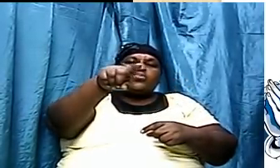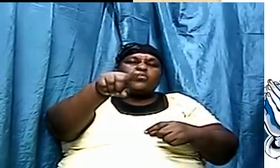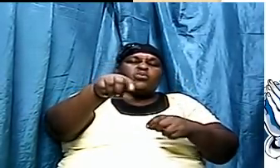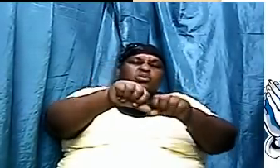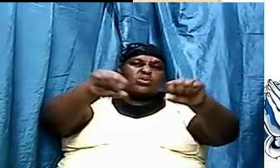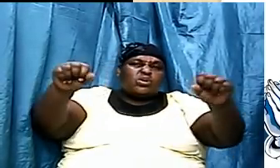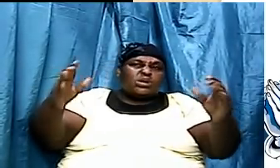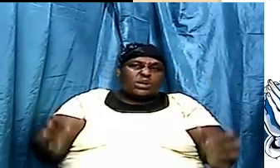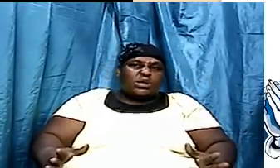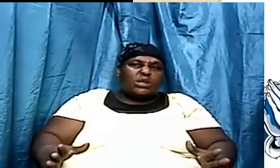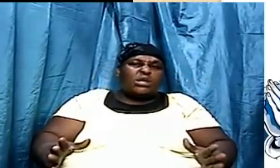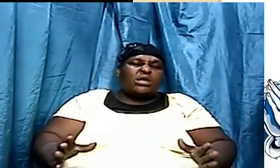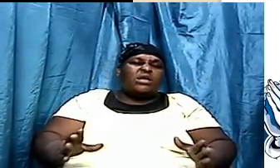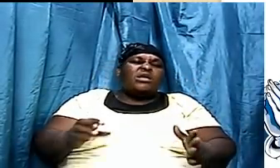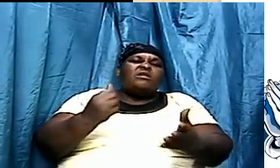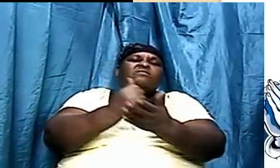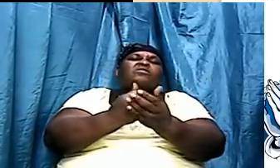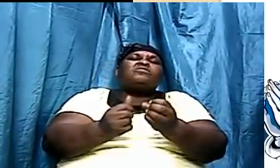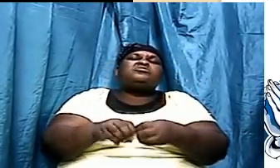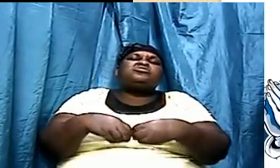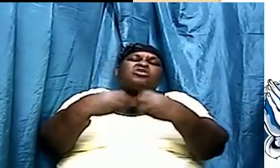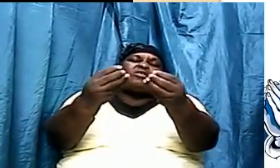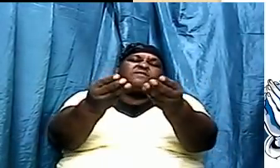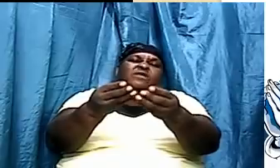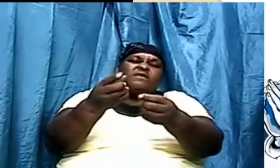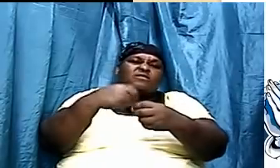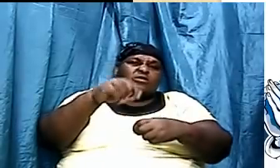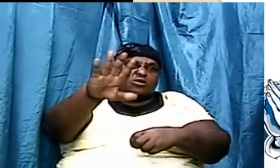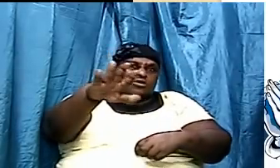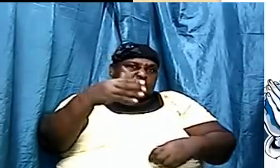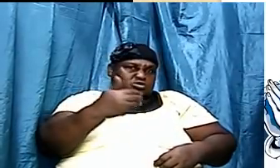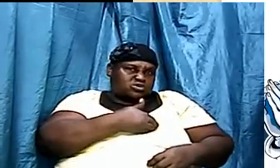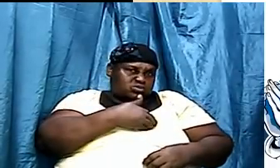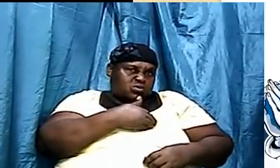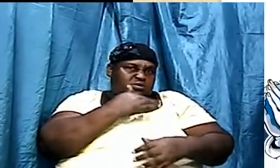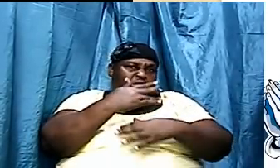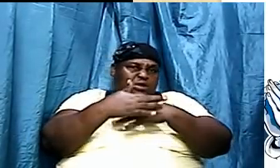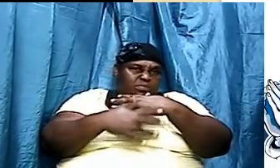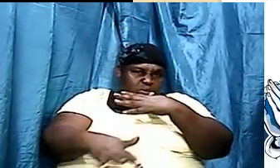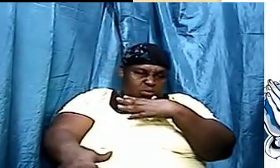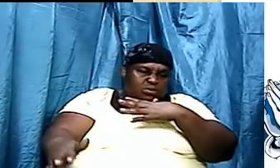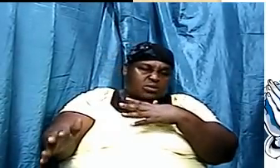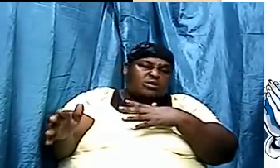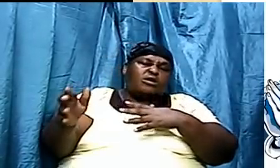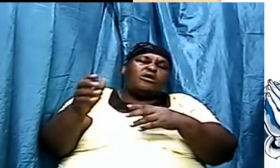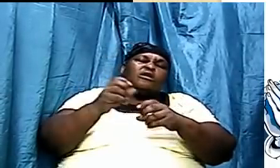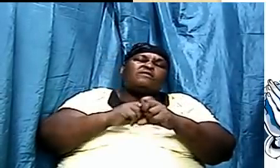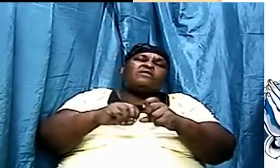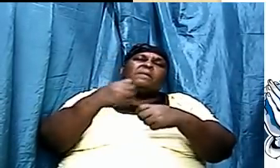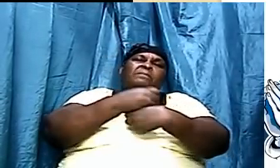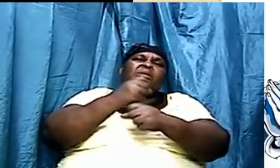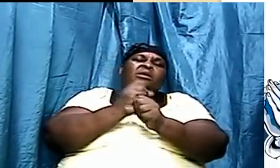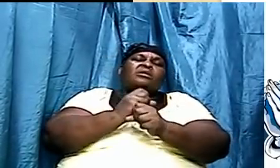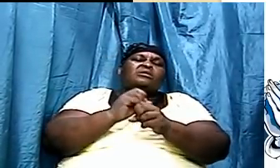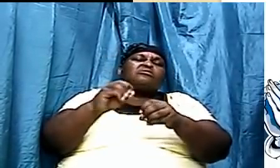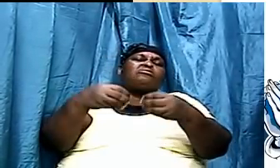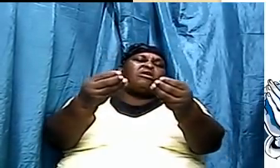altar to make an atonement for your souls. For it is the blood that make it an atonement for the soul.